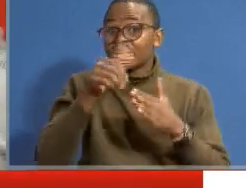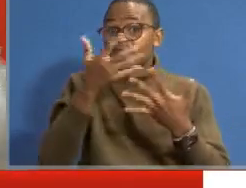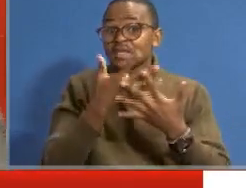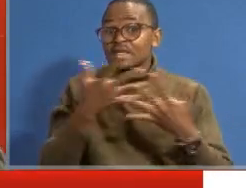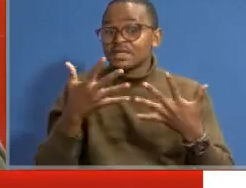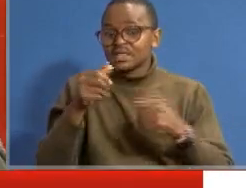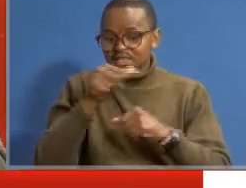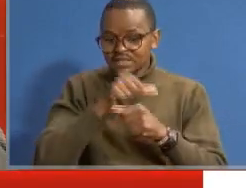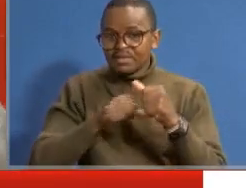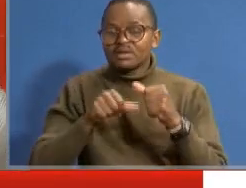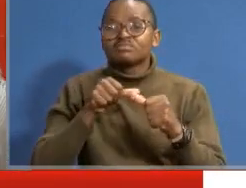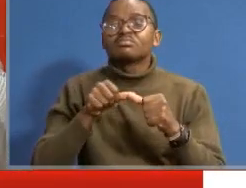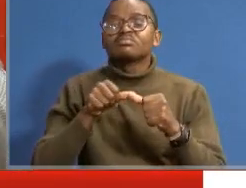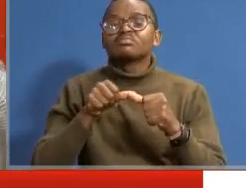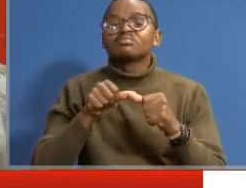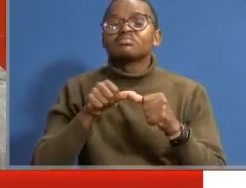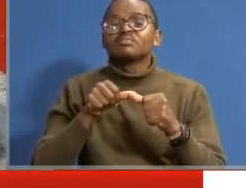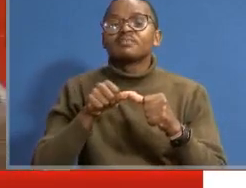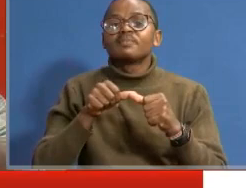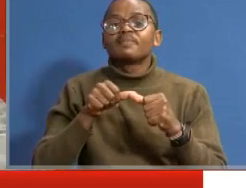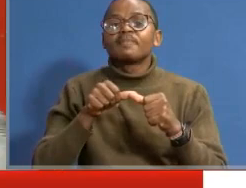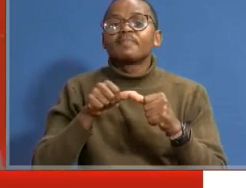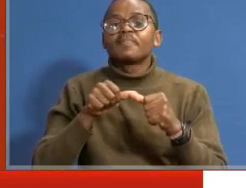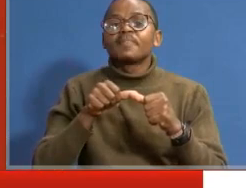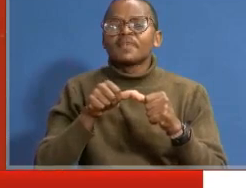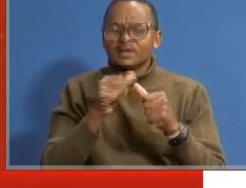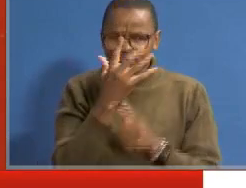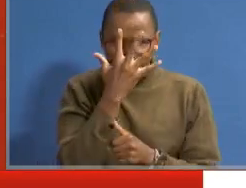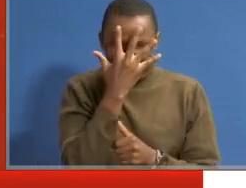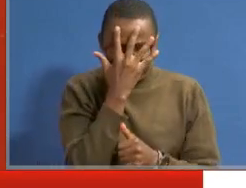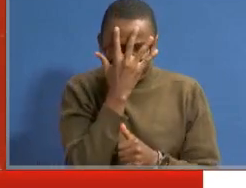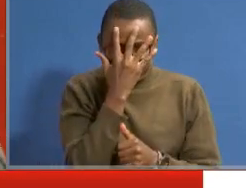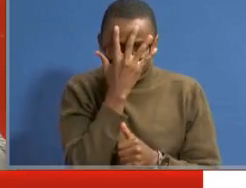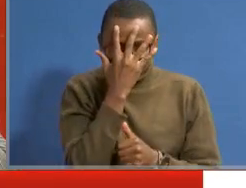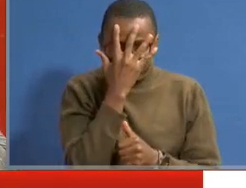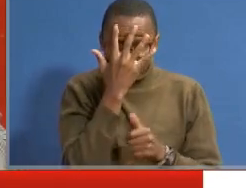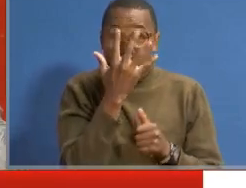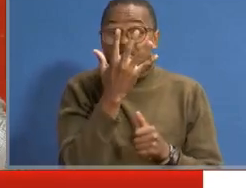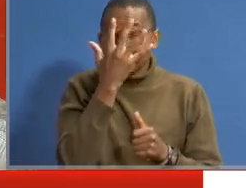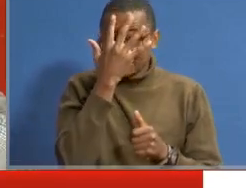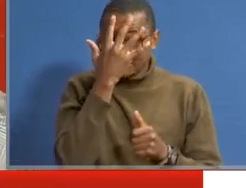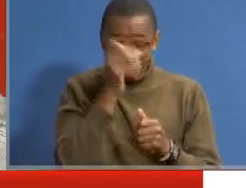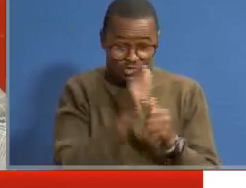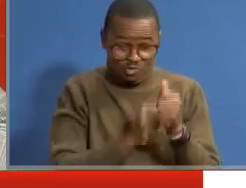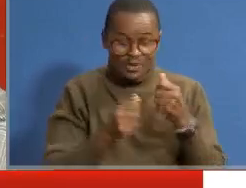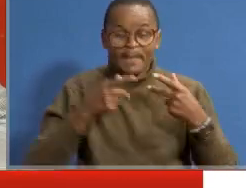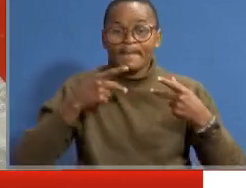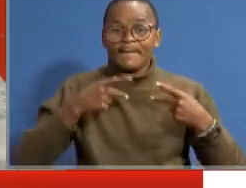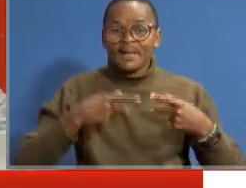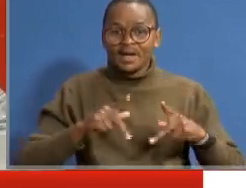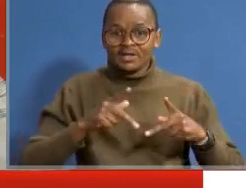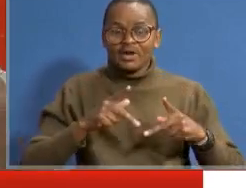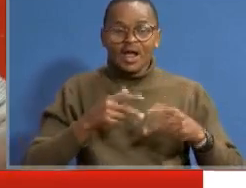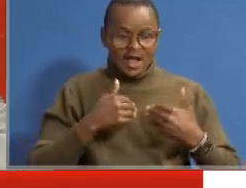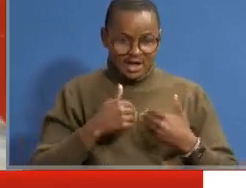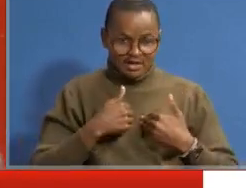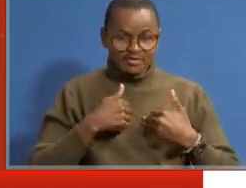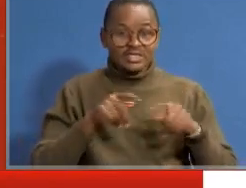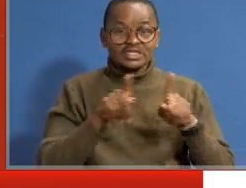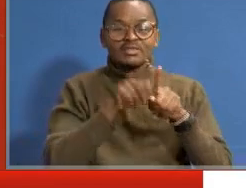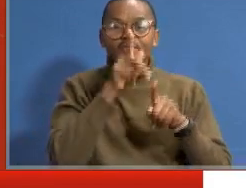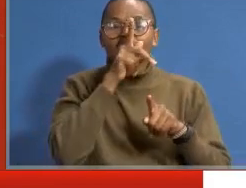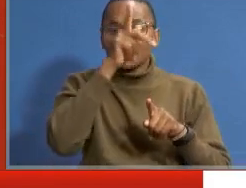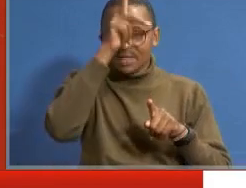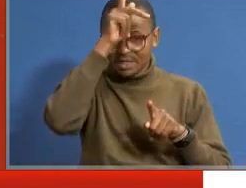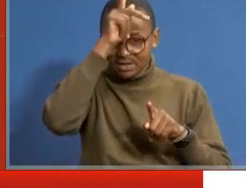thing is about the stigma. The stigma which persons with disability pass, even the parents